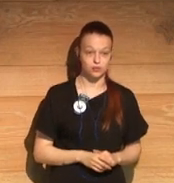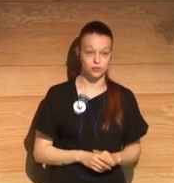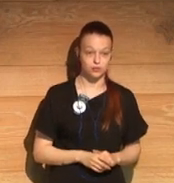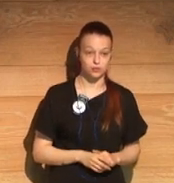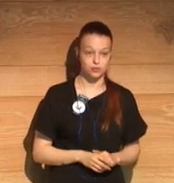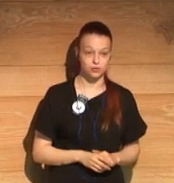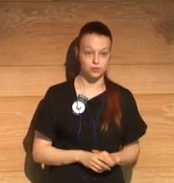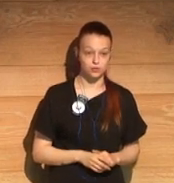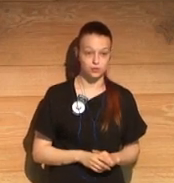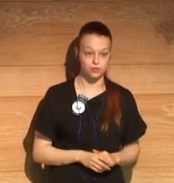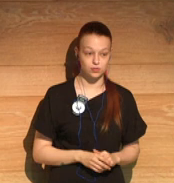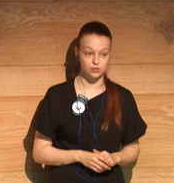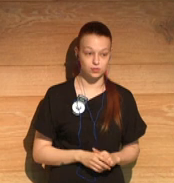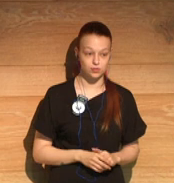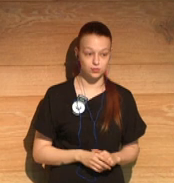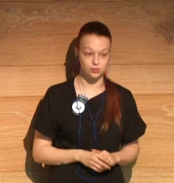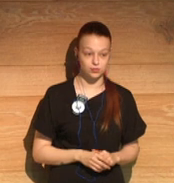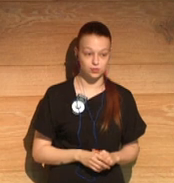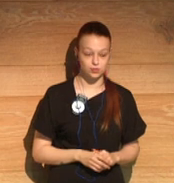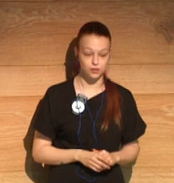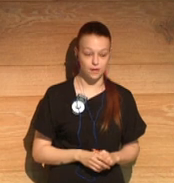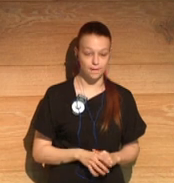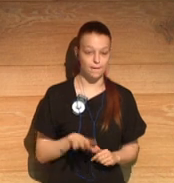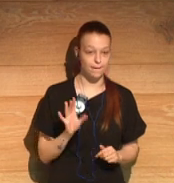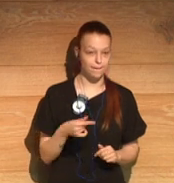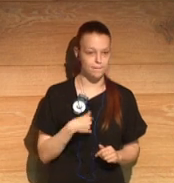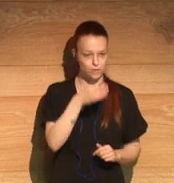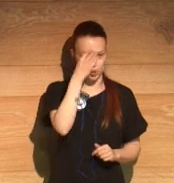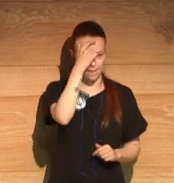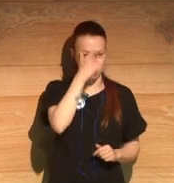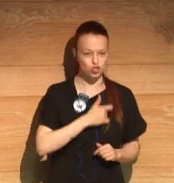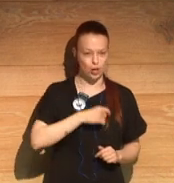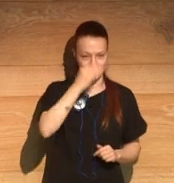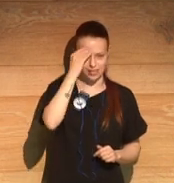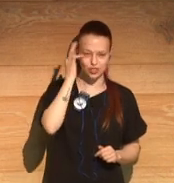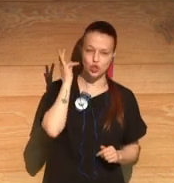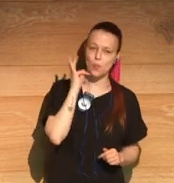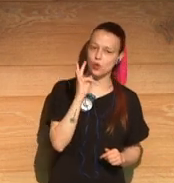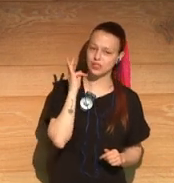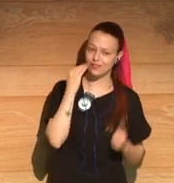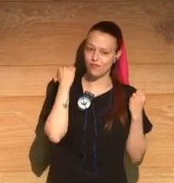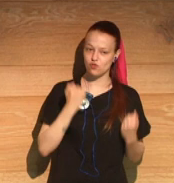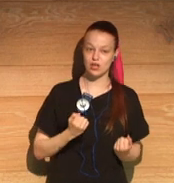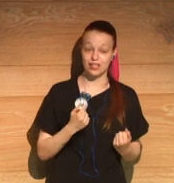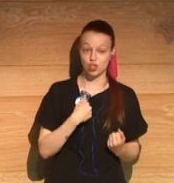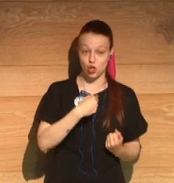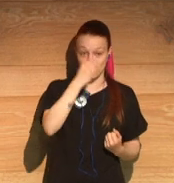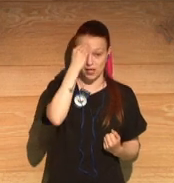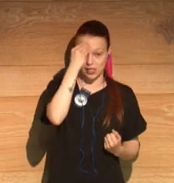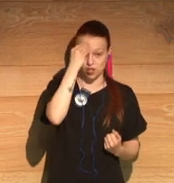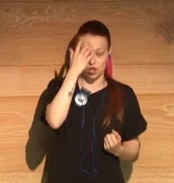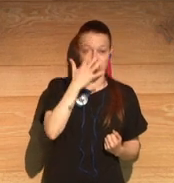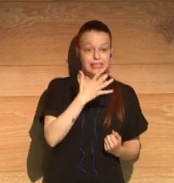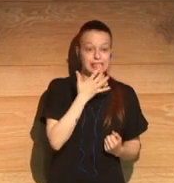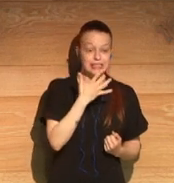I do. I think I'm quite an optimistic person. And I think if I, you know, if you stay off social media for